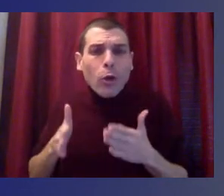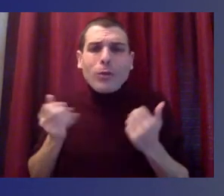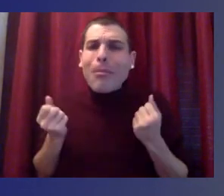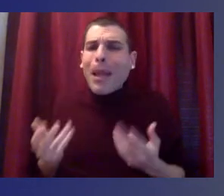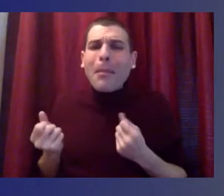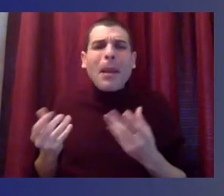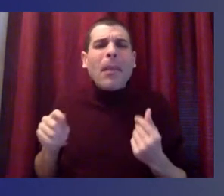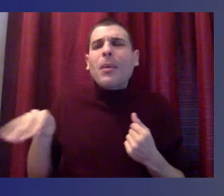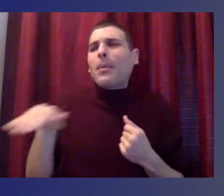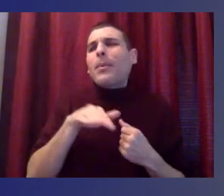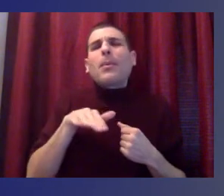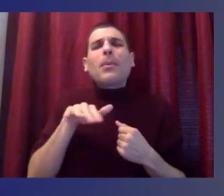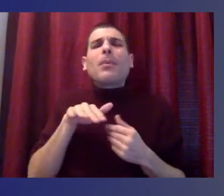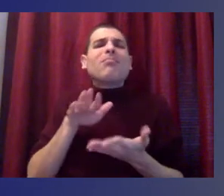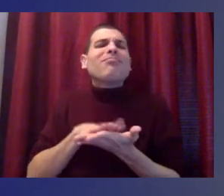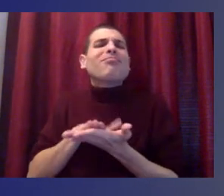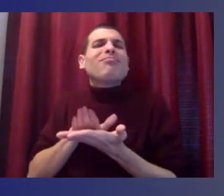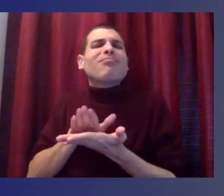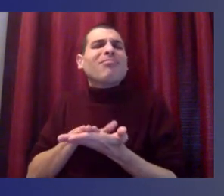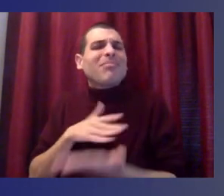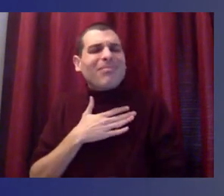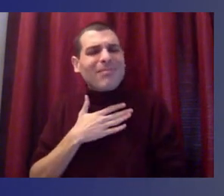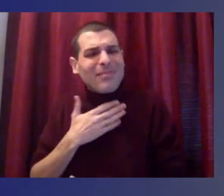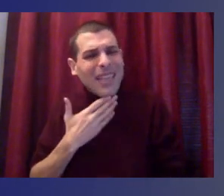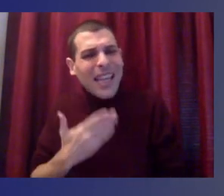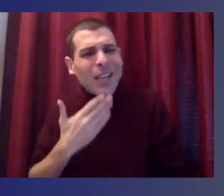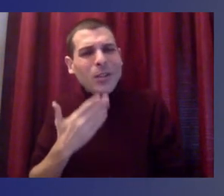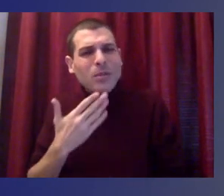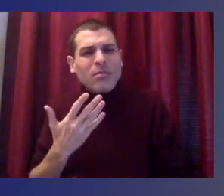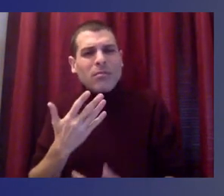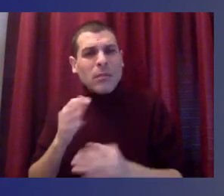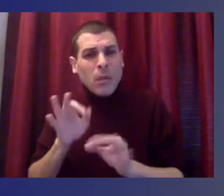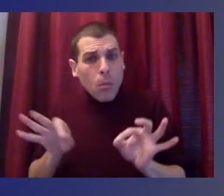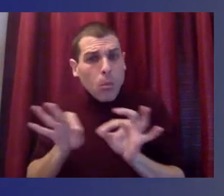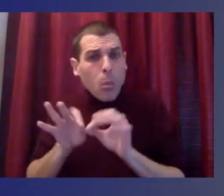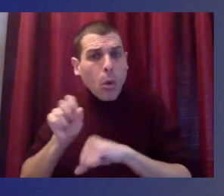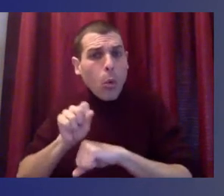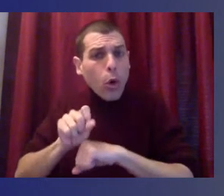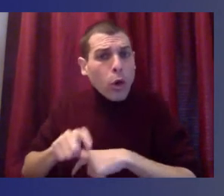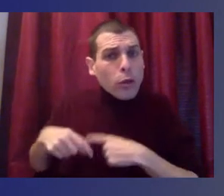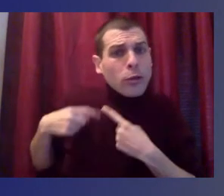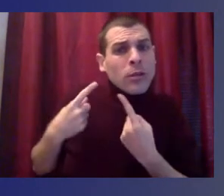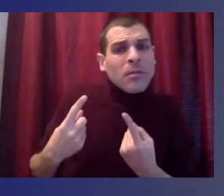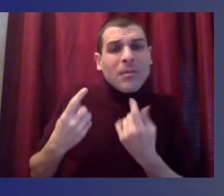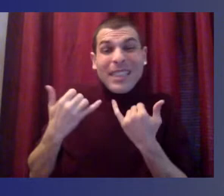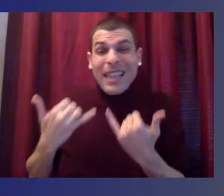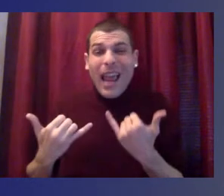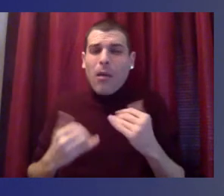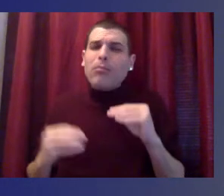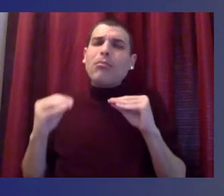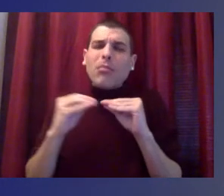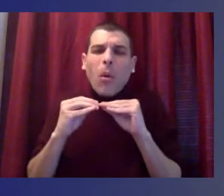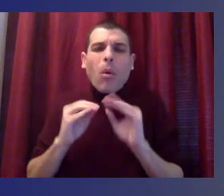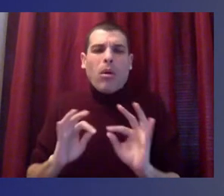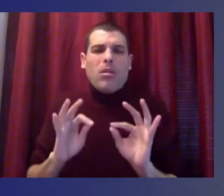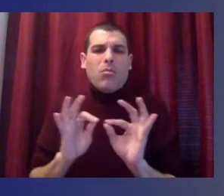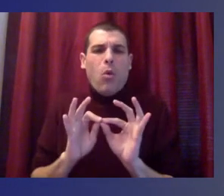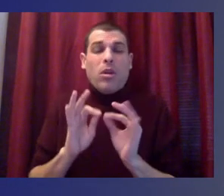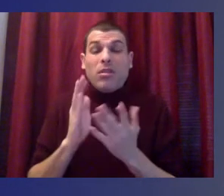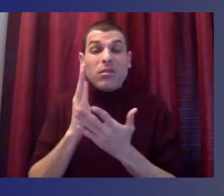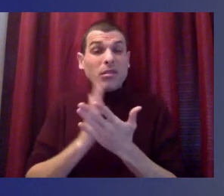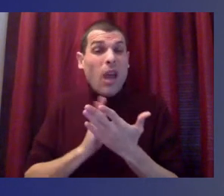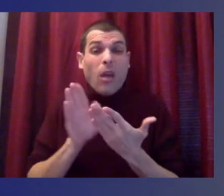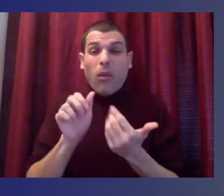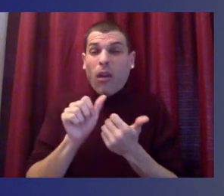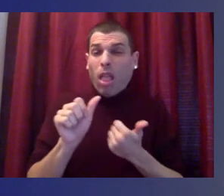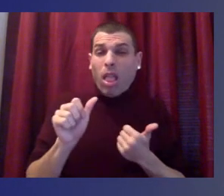But particularly now, as we think about how we support and connect with our students and our families, particularly in underserved communities, the